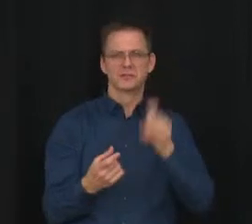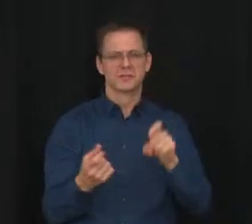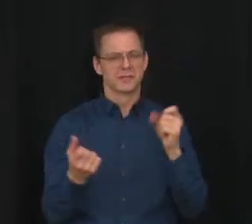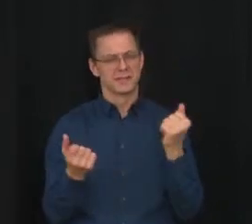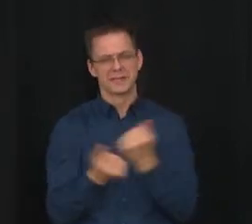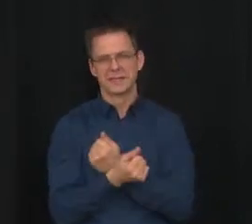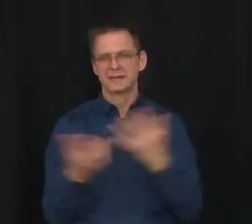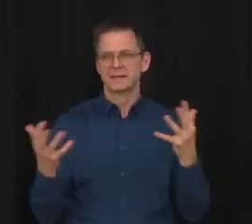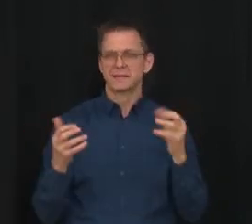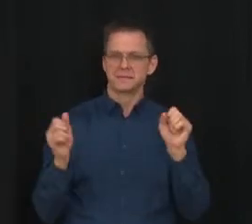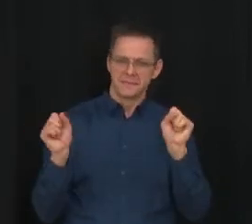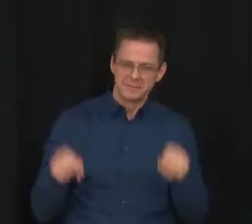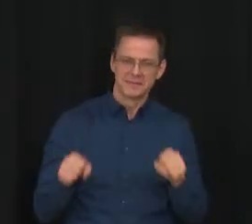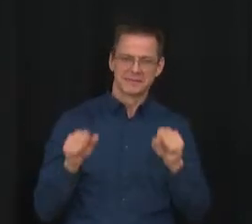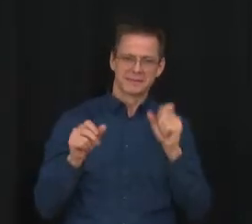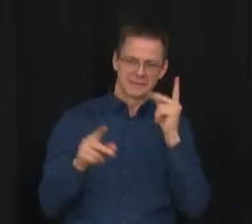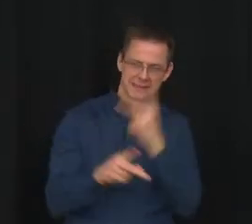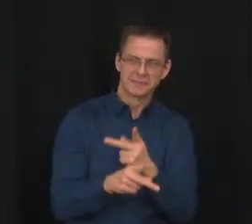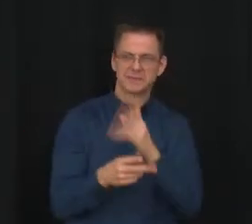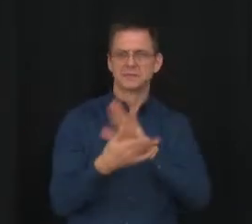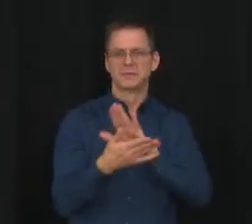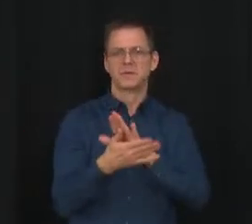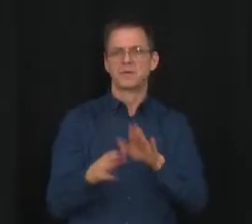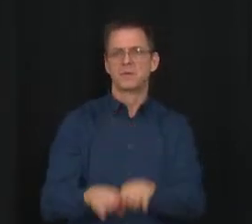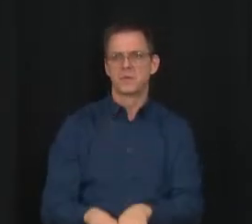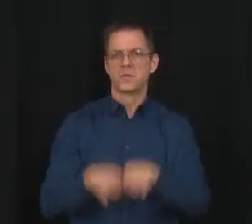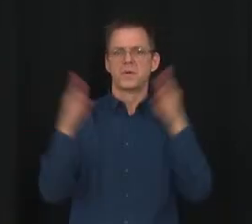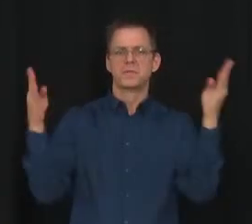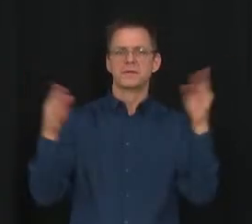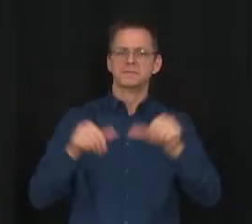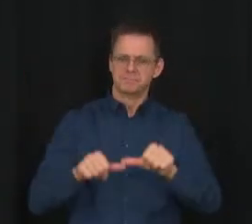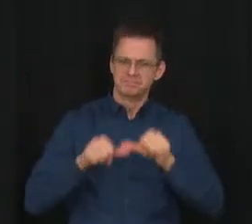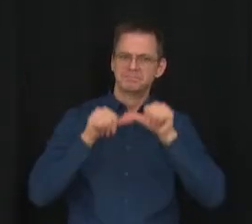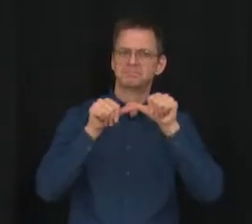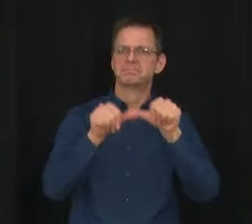as we strive to keep community spread lower by use of other tools.